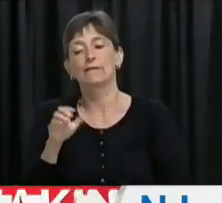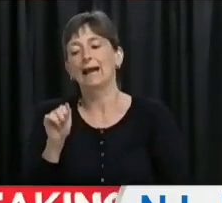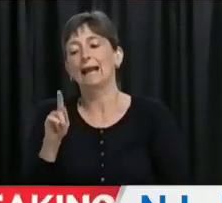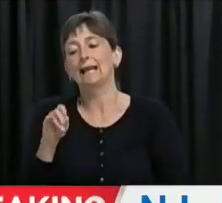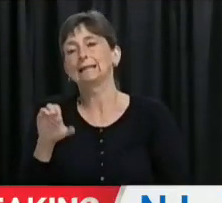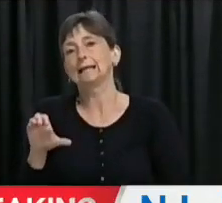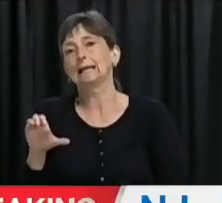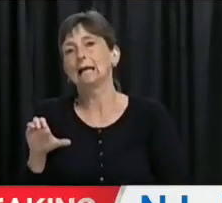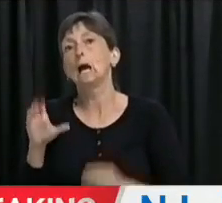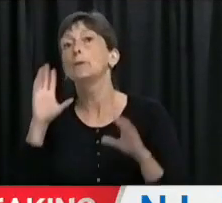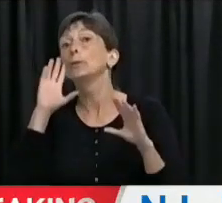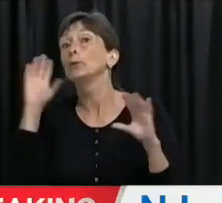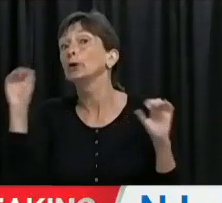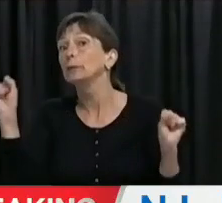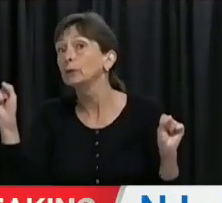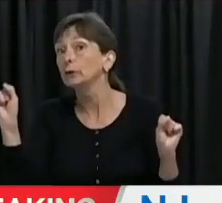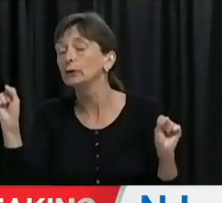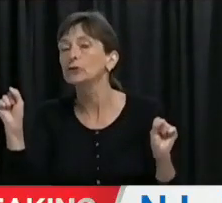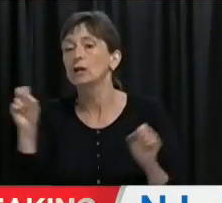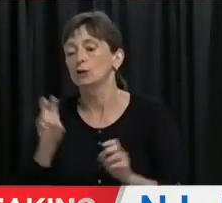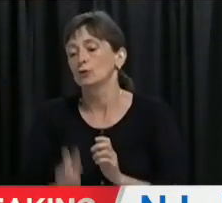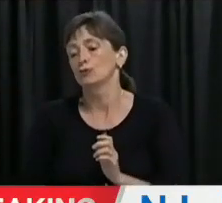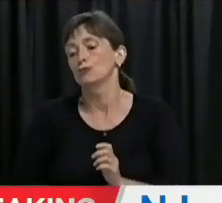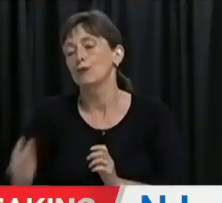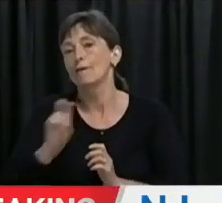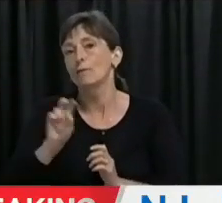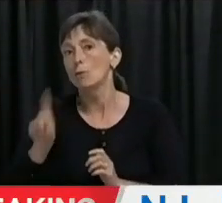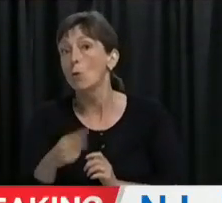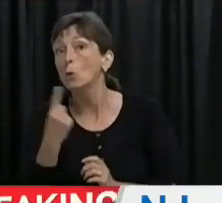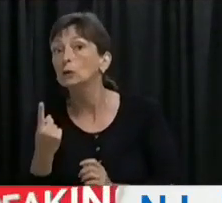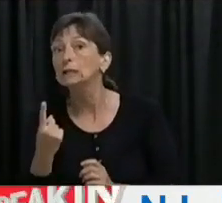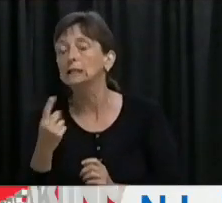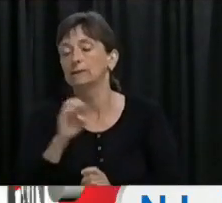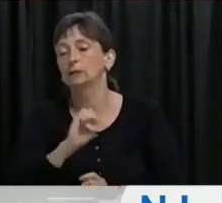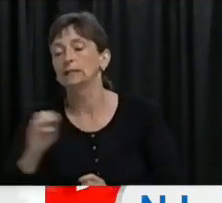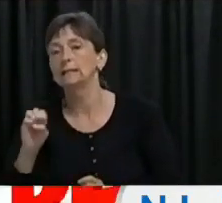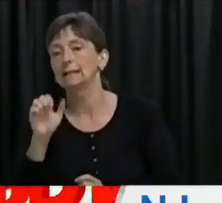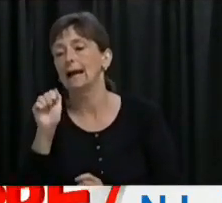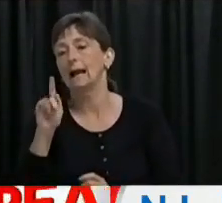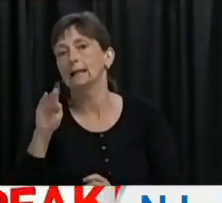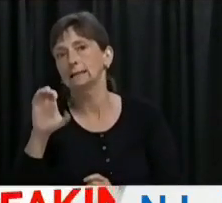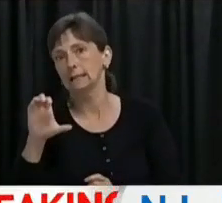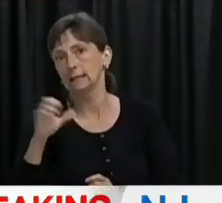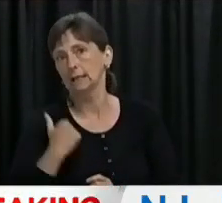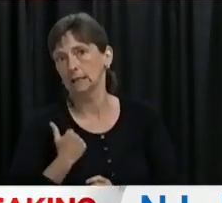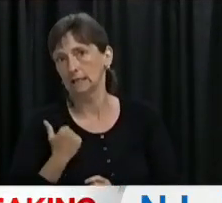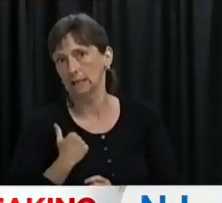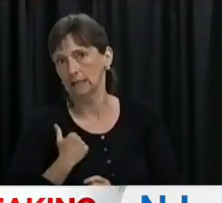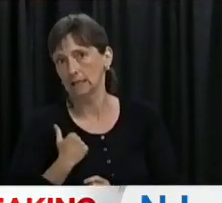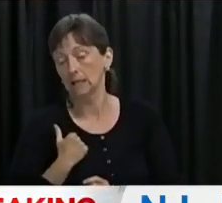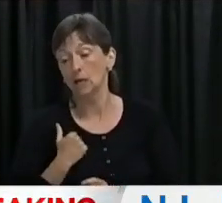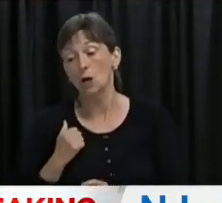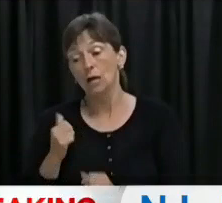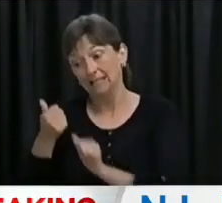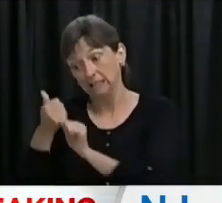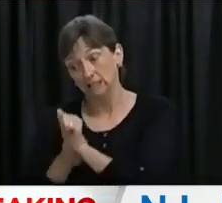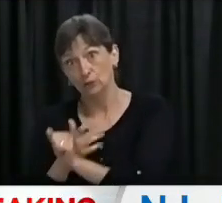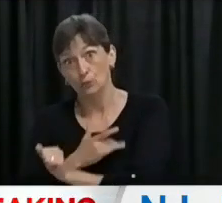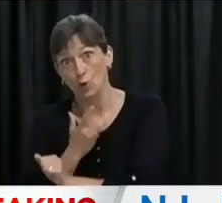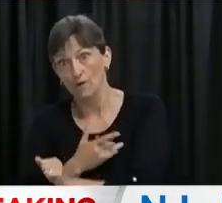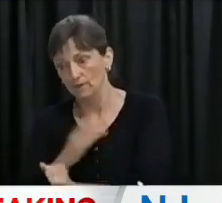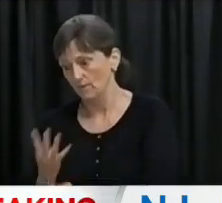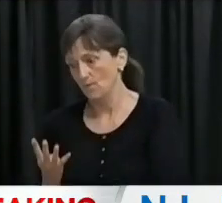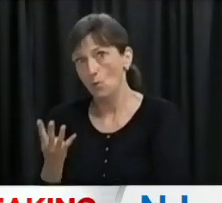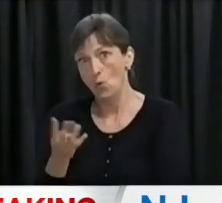have committed to easing travel restrictions in Atlantic Canada. The number of COVID-19 cases remain low in each